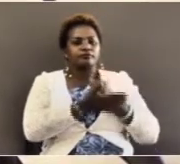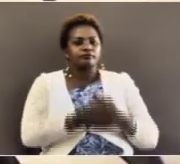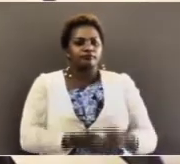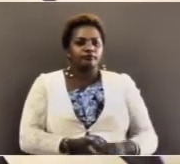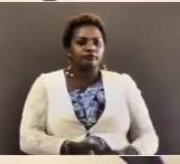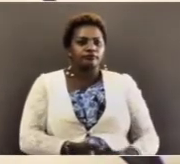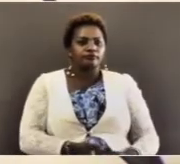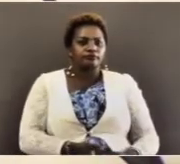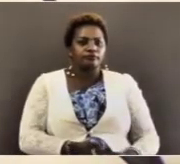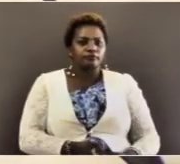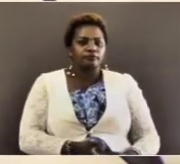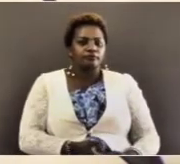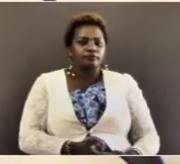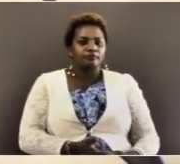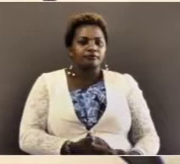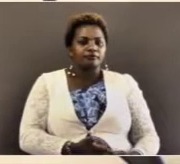Amen.